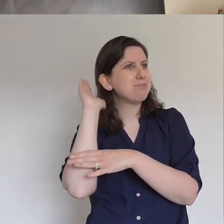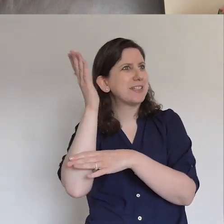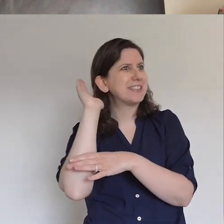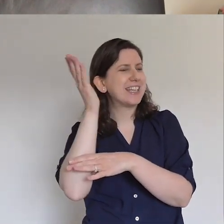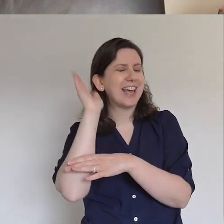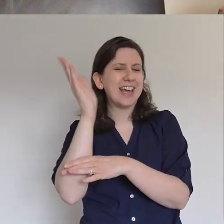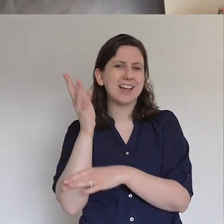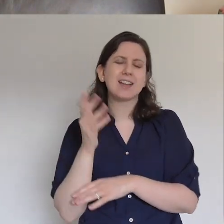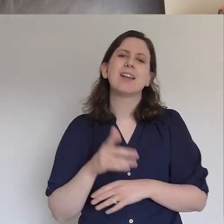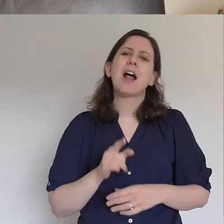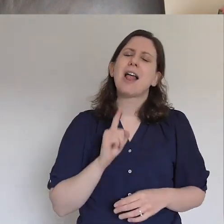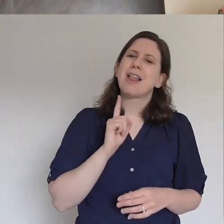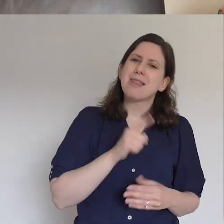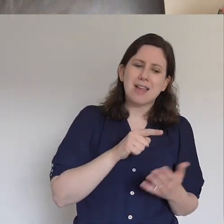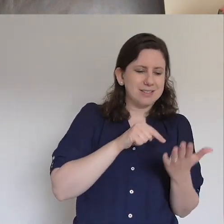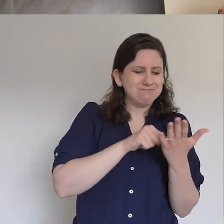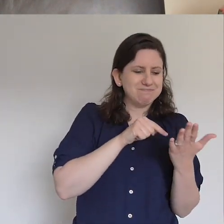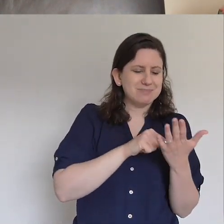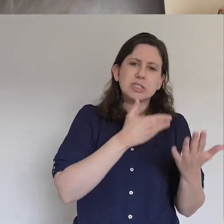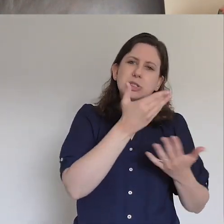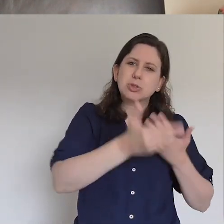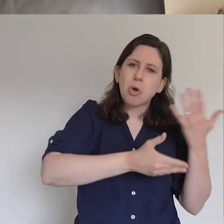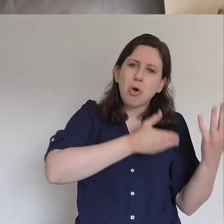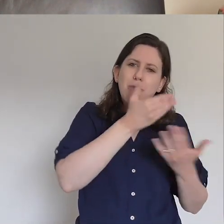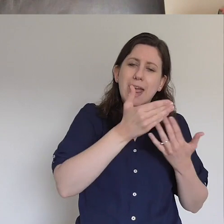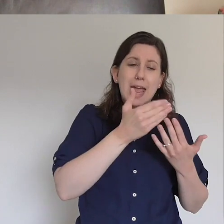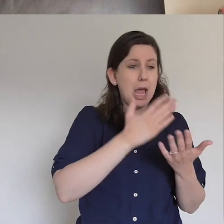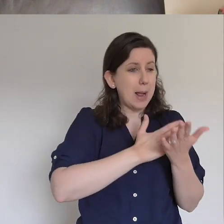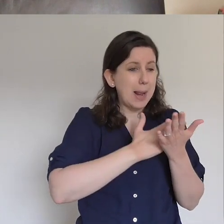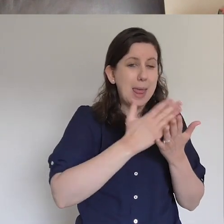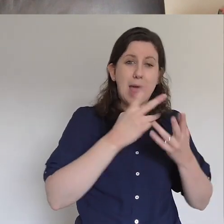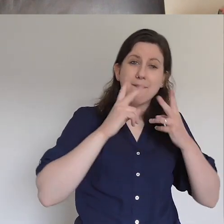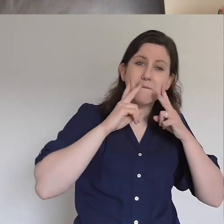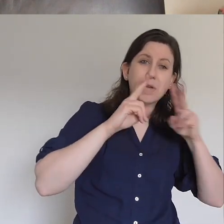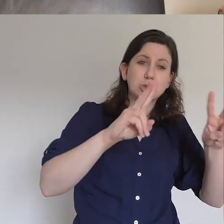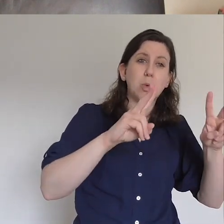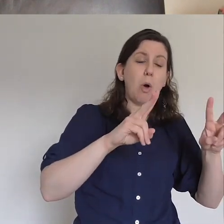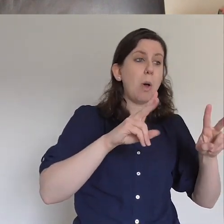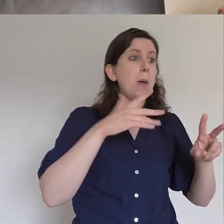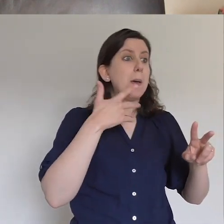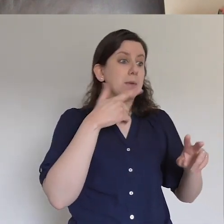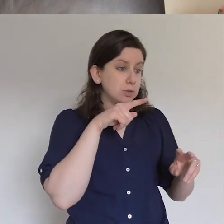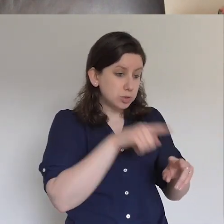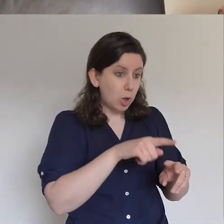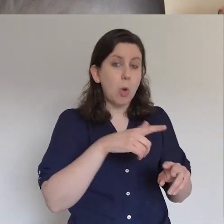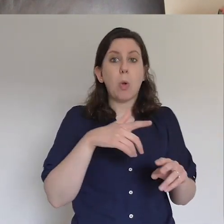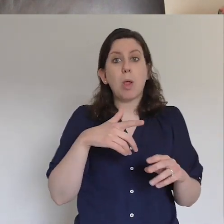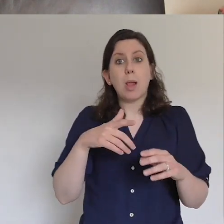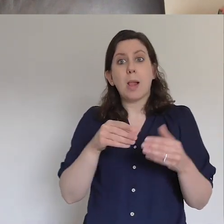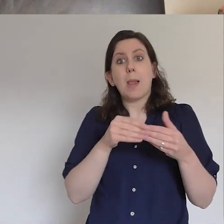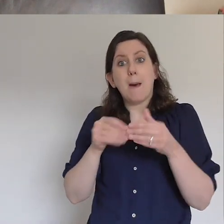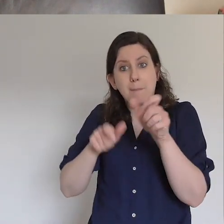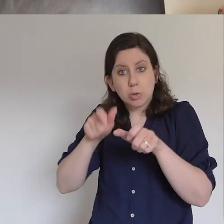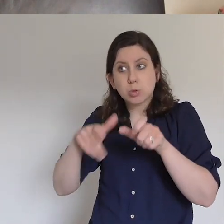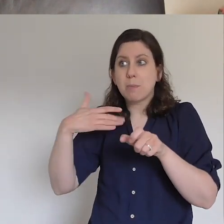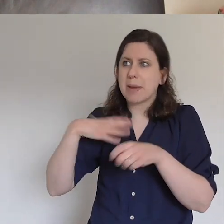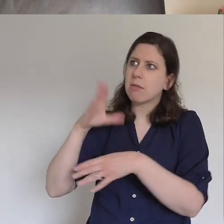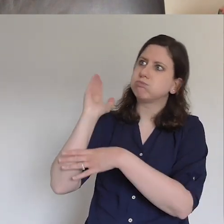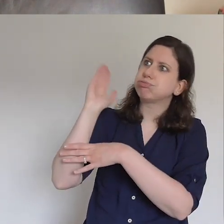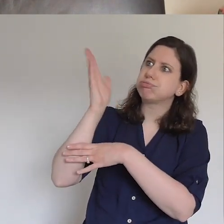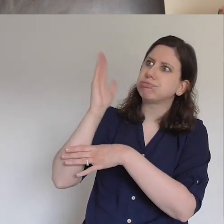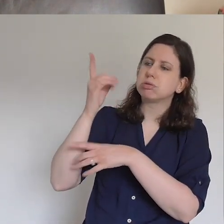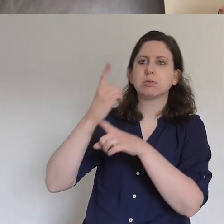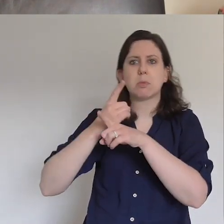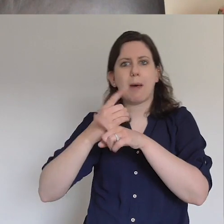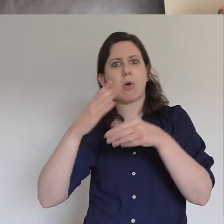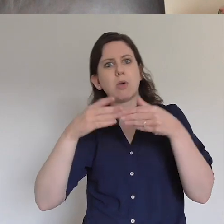incredibly visual story. So, you've got everything from the proclamation of the gospel, to the arrest, to the imprisonment, to the